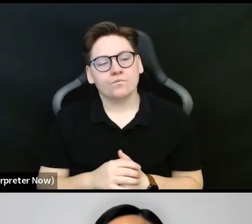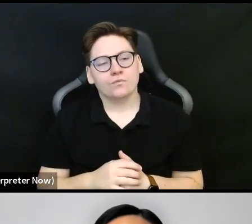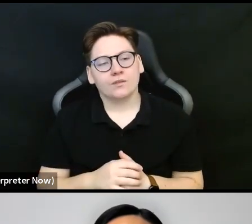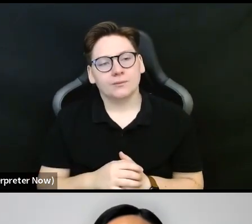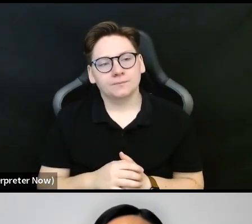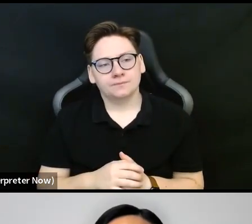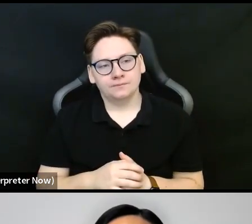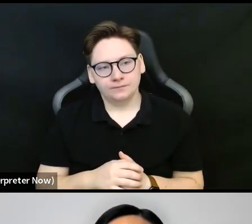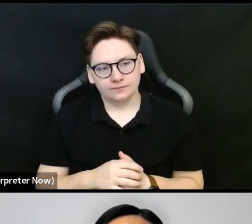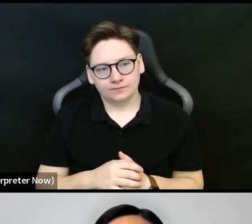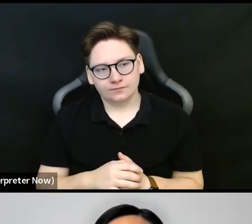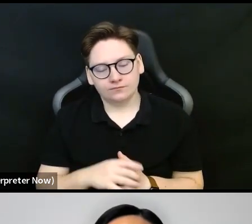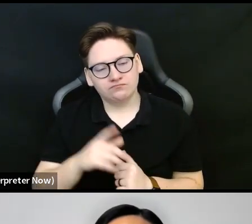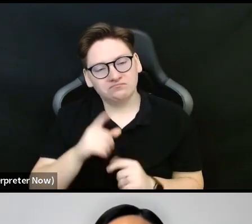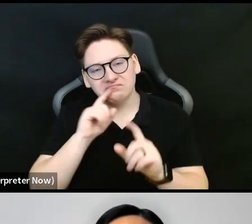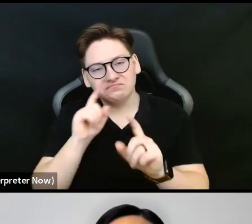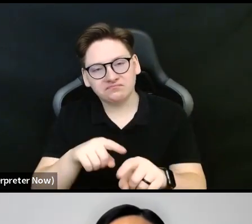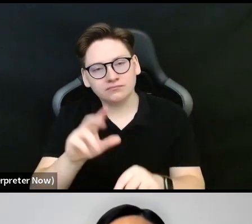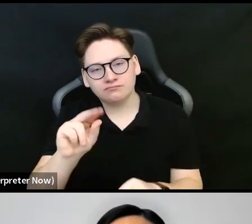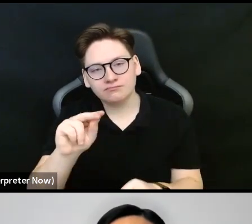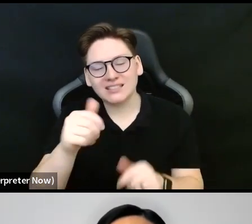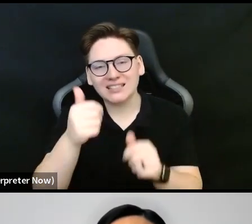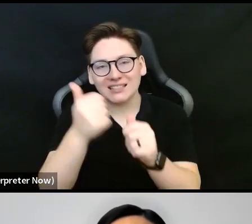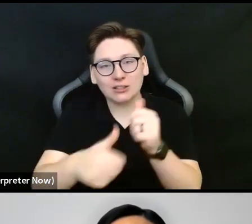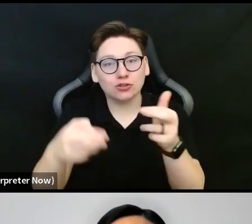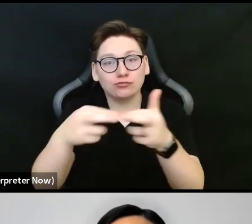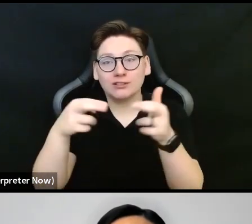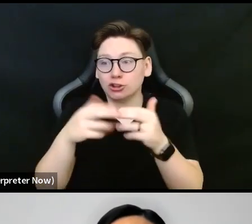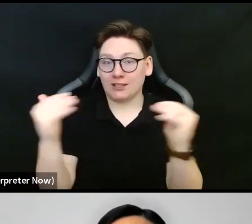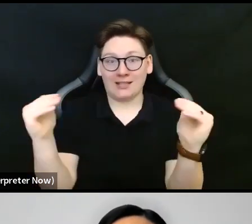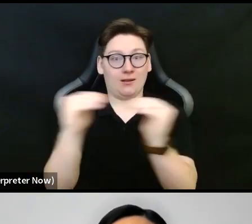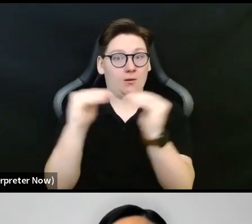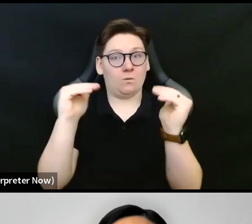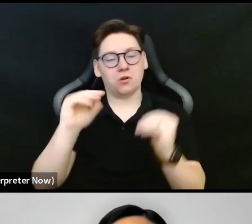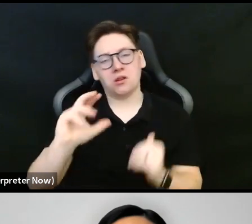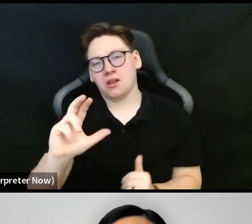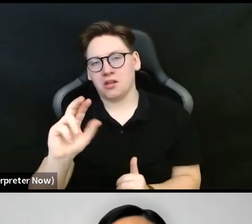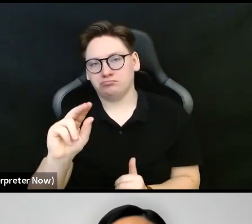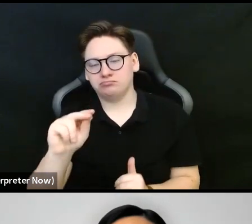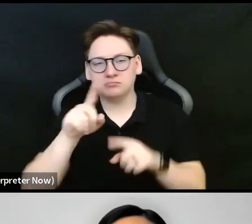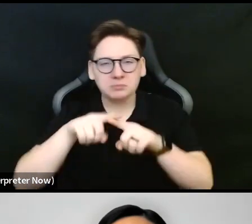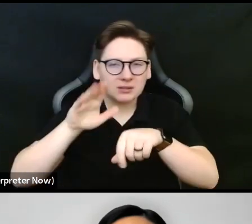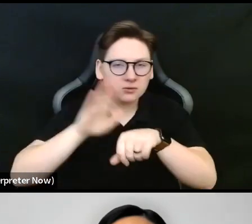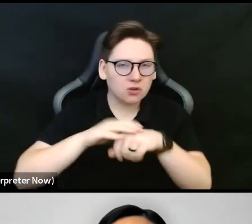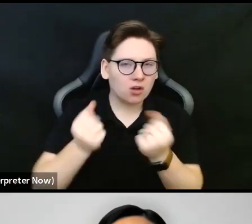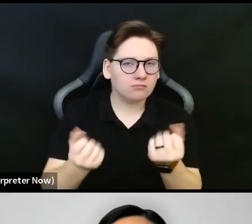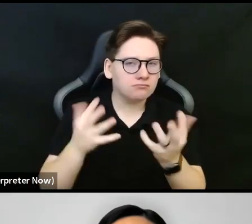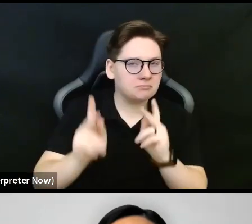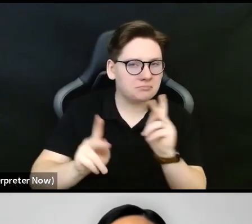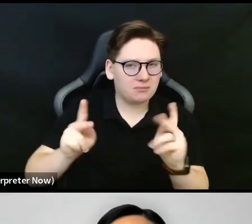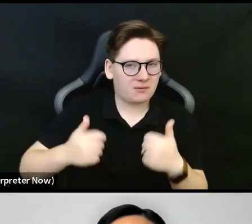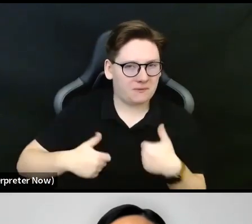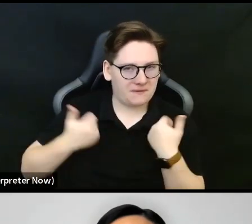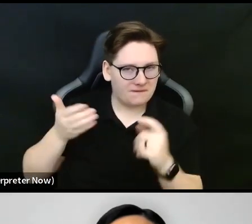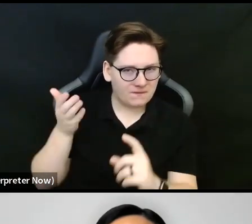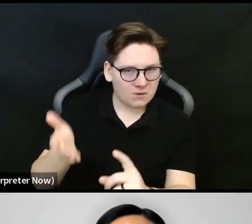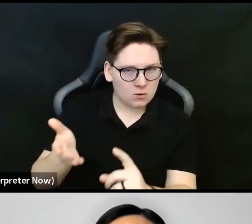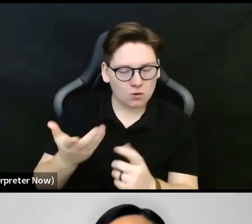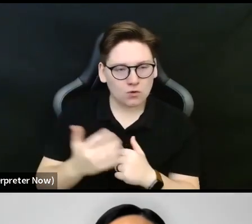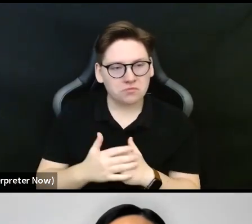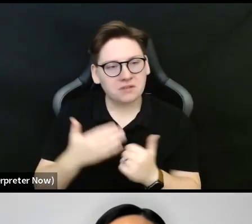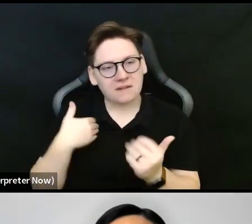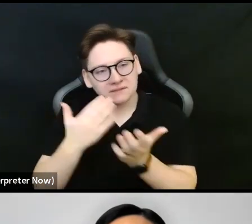So no, not each region has an equal number of slots to fill. There is some